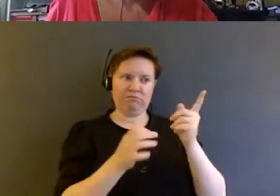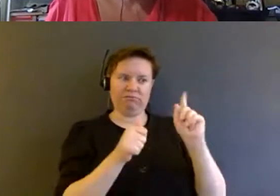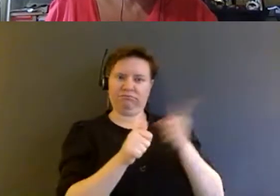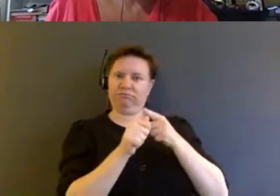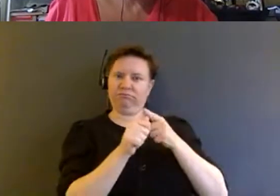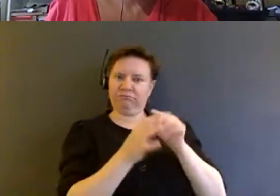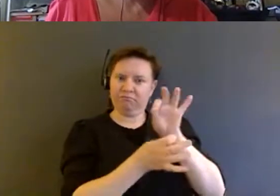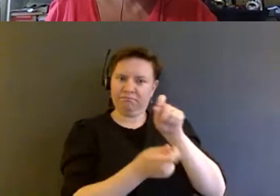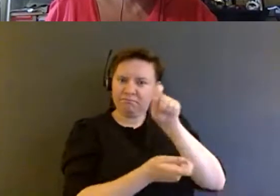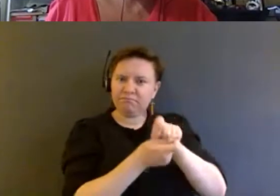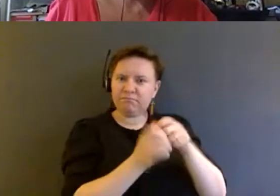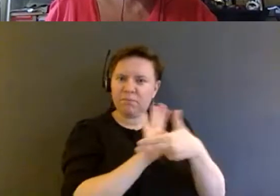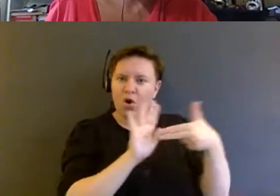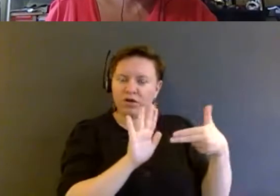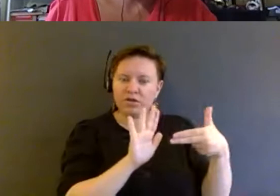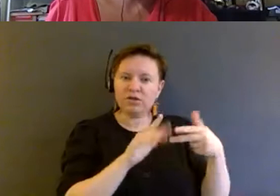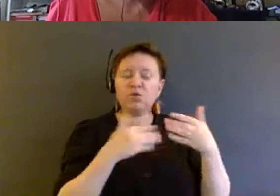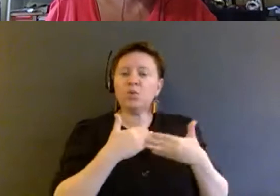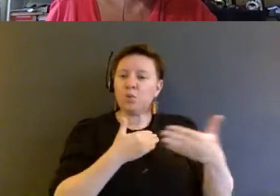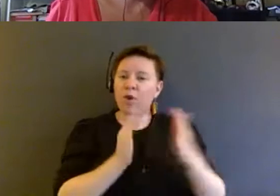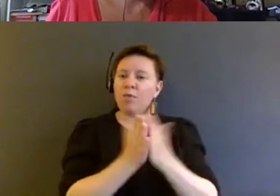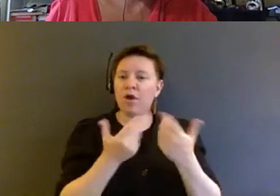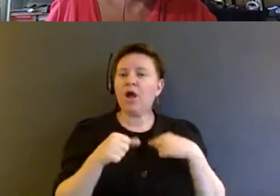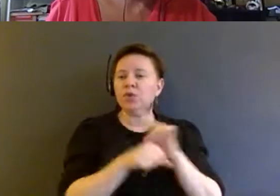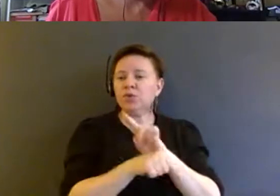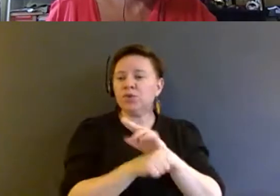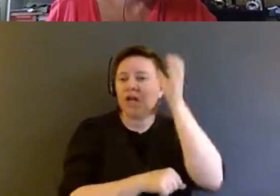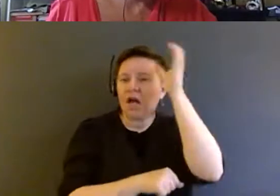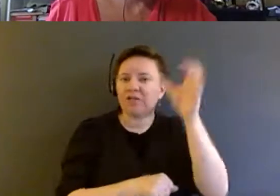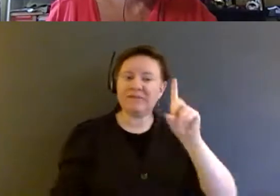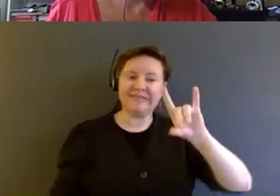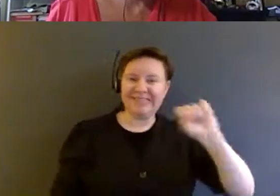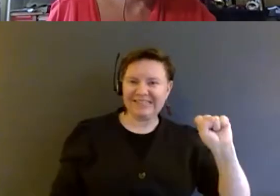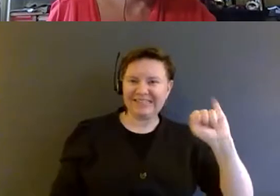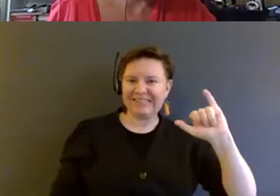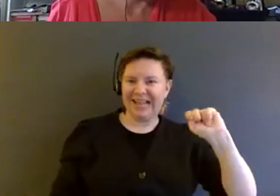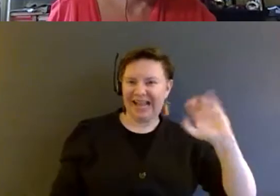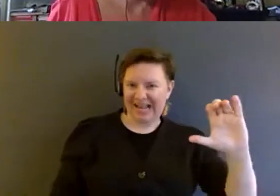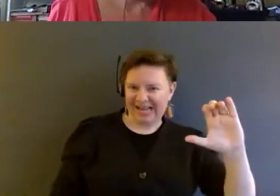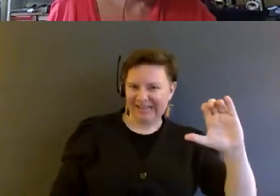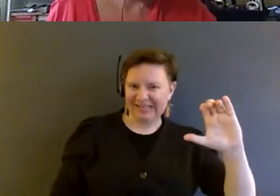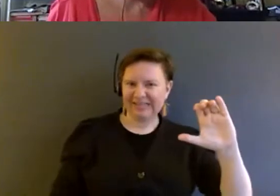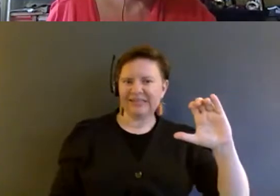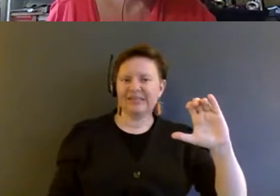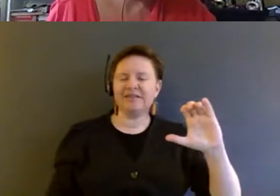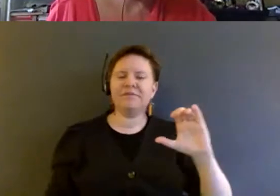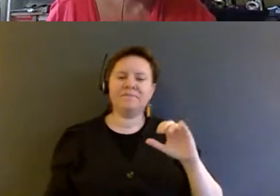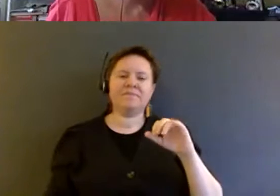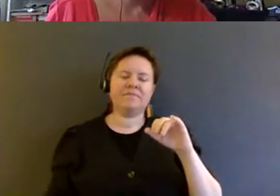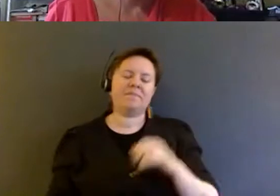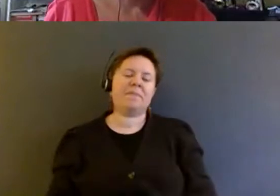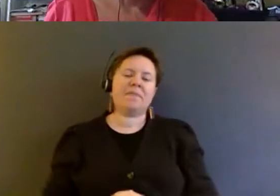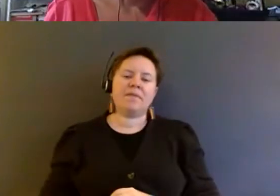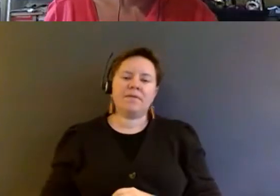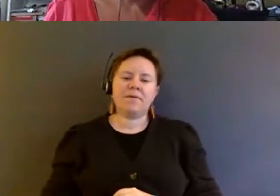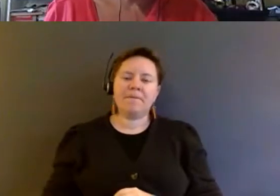Therefore, throughout the book, I use the concept of Disinc, Disinc, Disinc, to